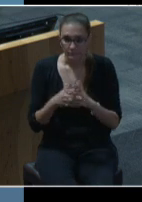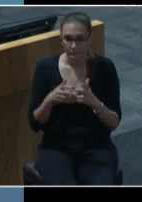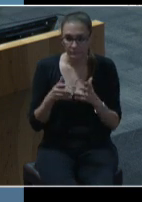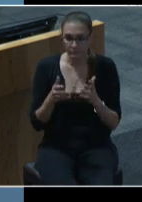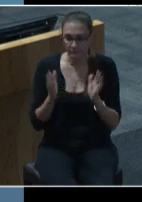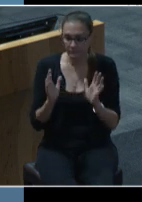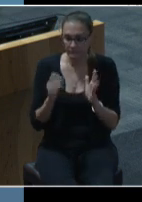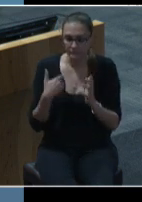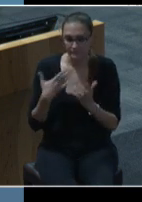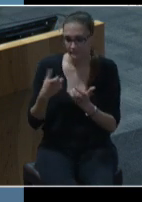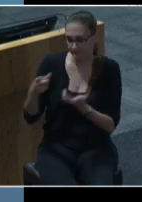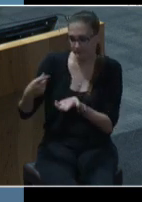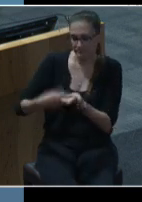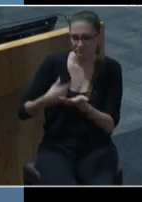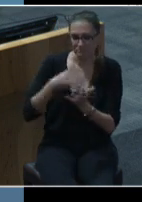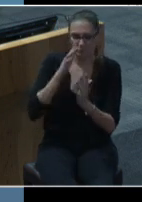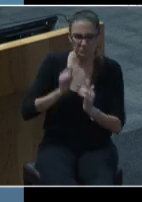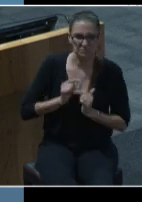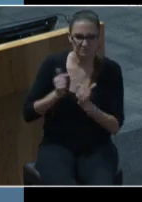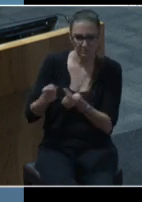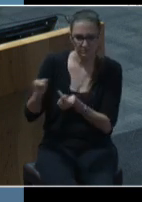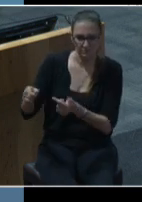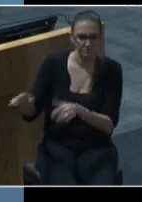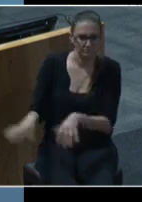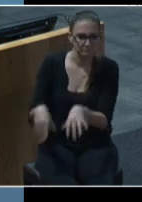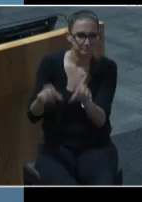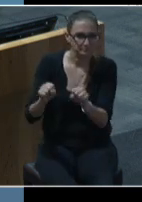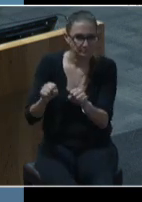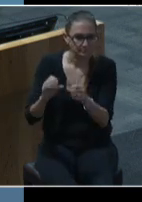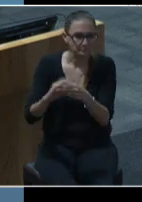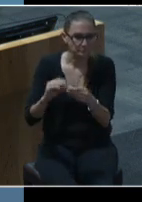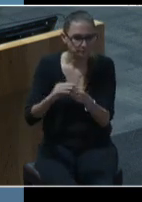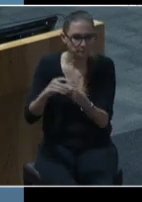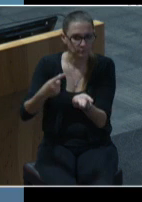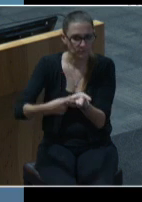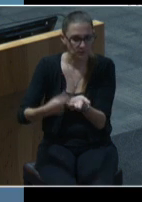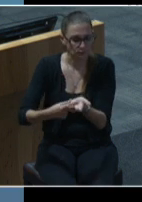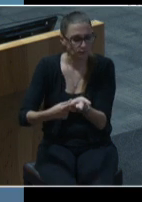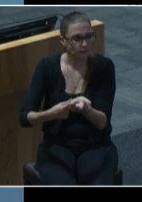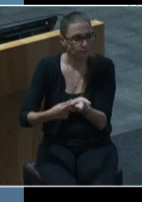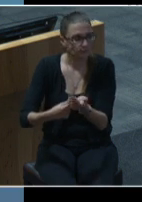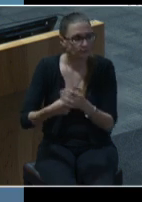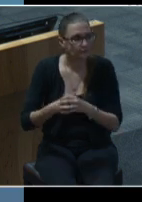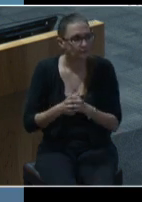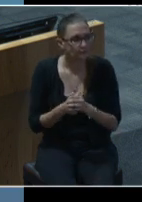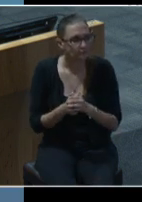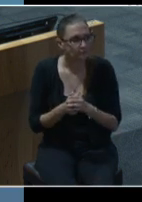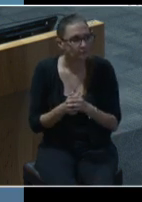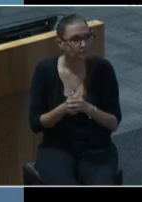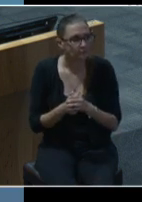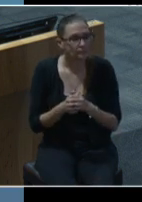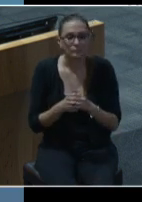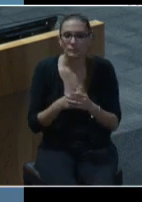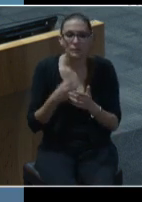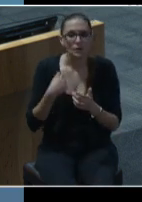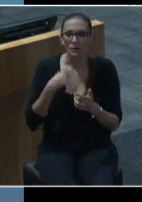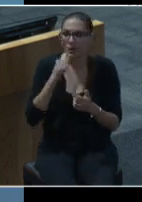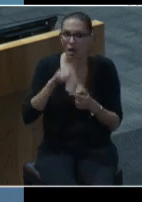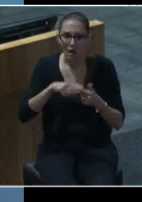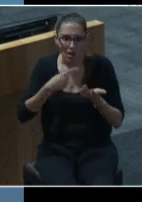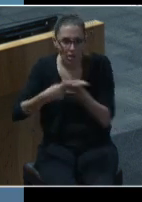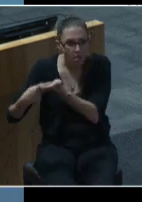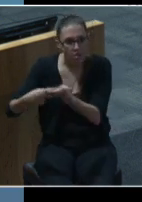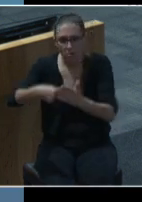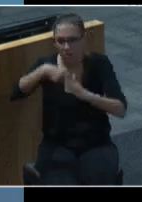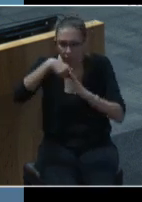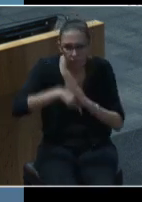you to to make your presentation we're not going to discuss it today we're just going to to receive it so